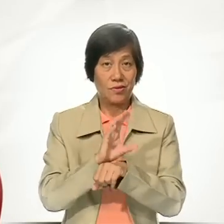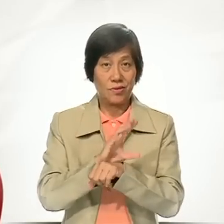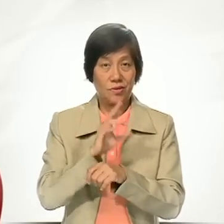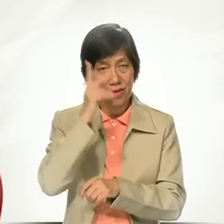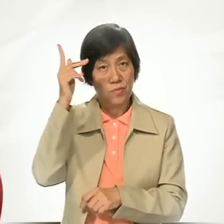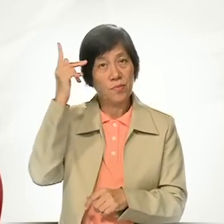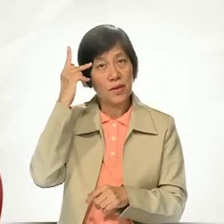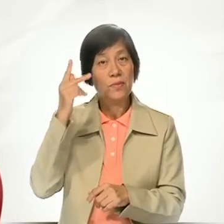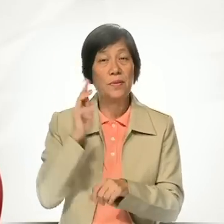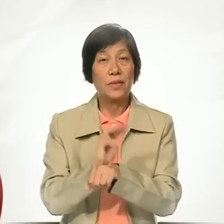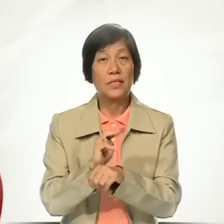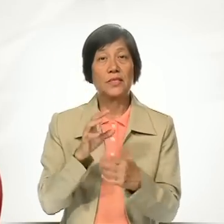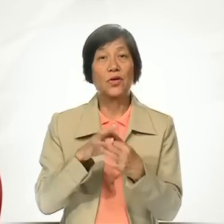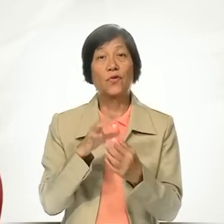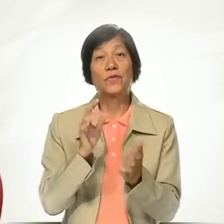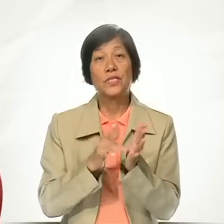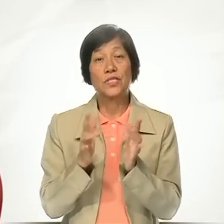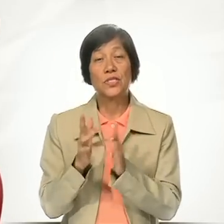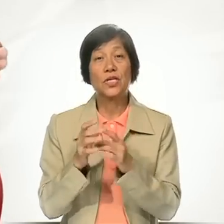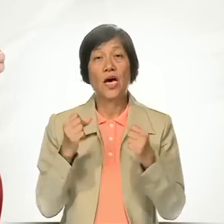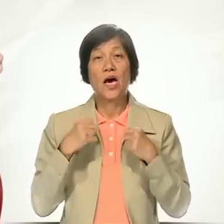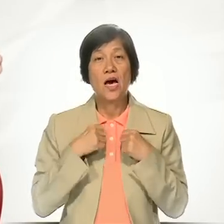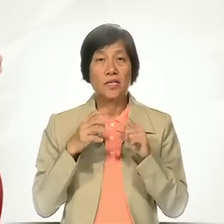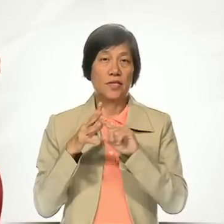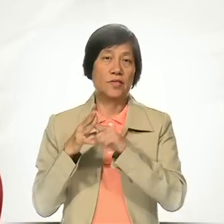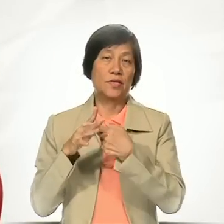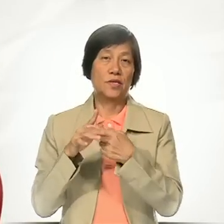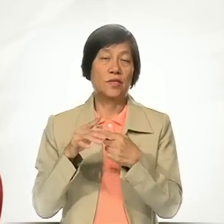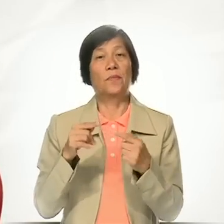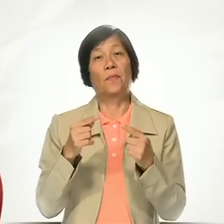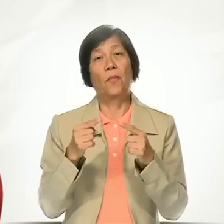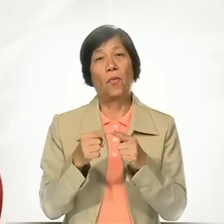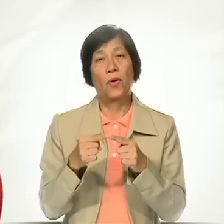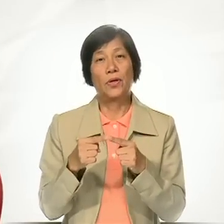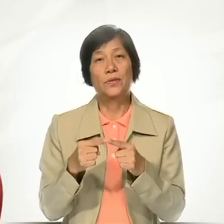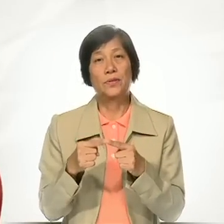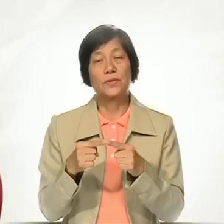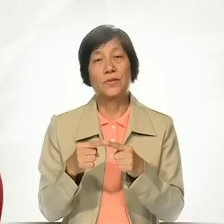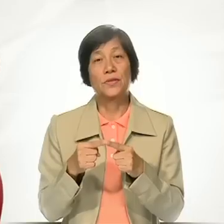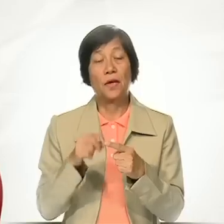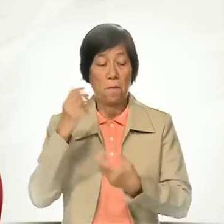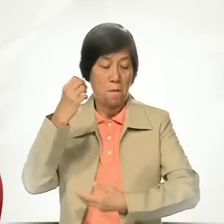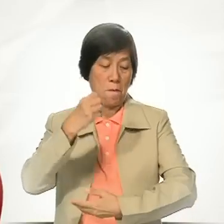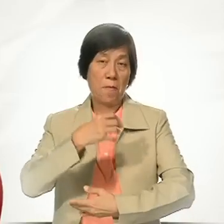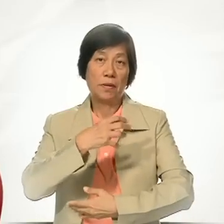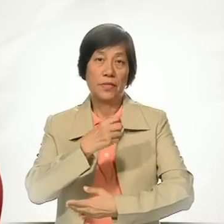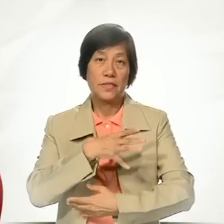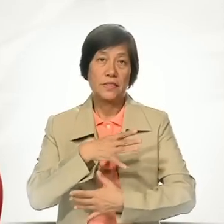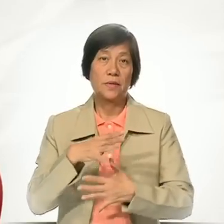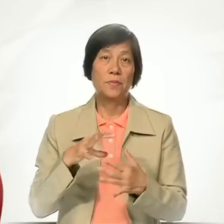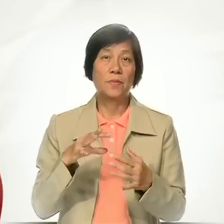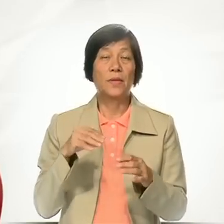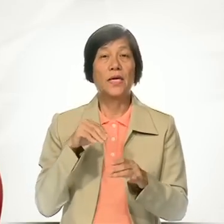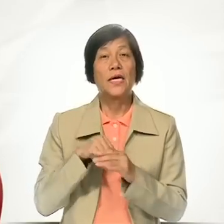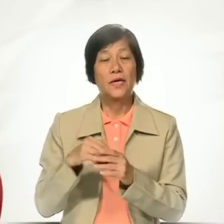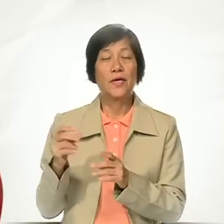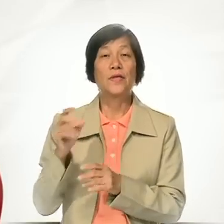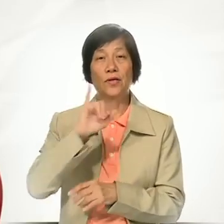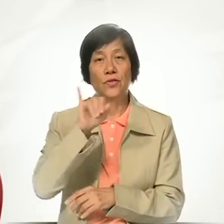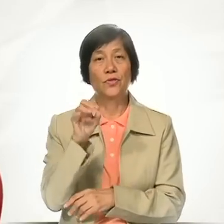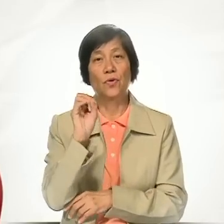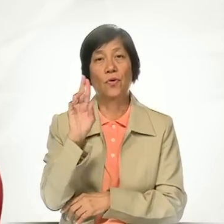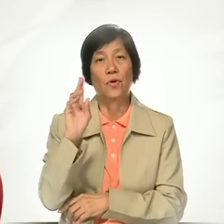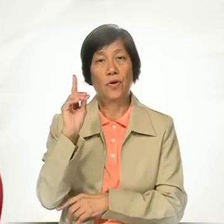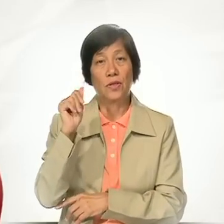ministry of Jesus has a starting point. The baptism in the Jordan